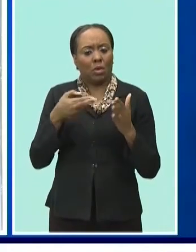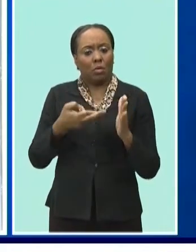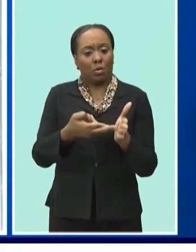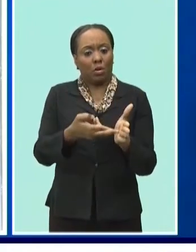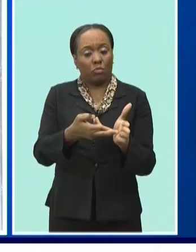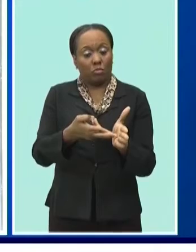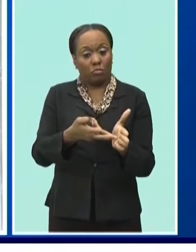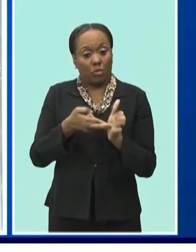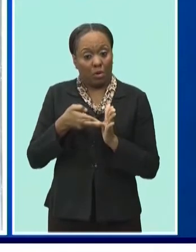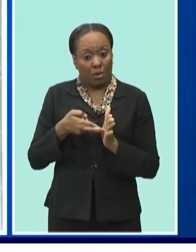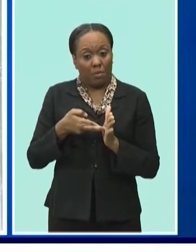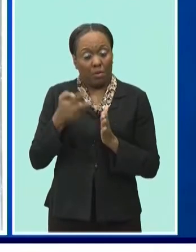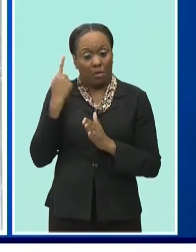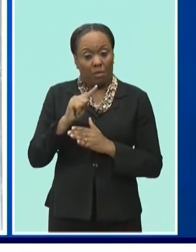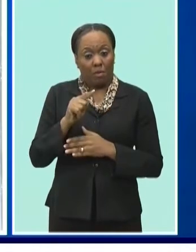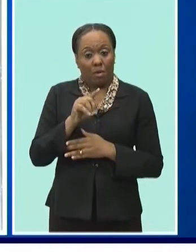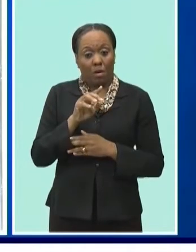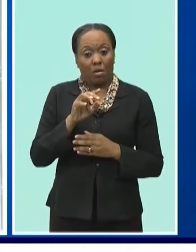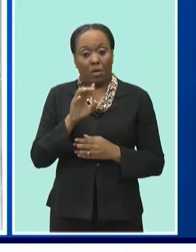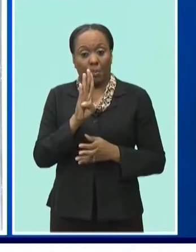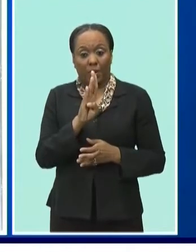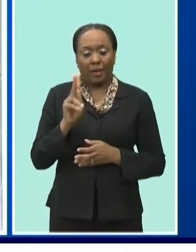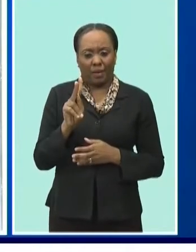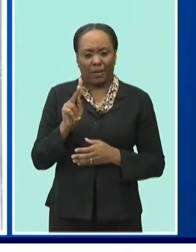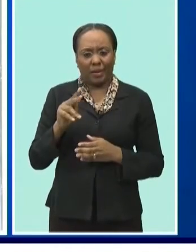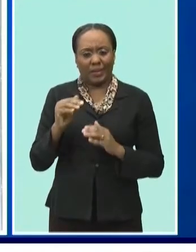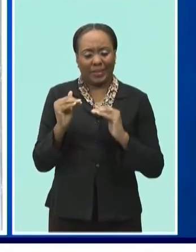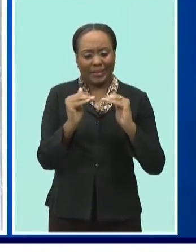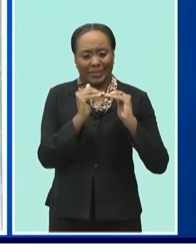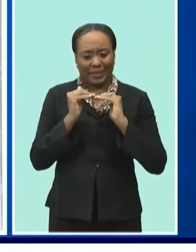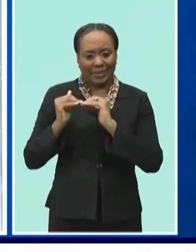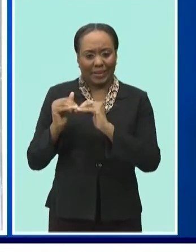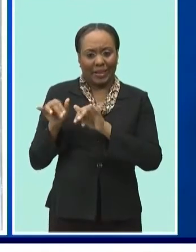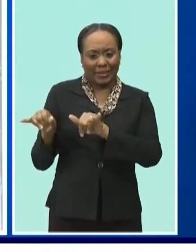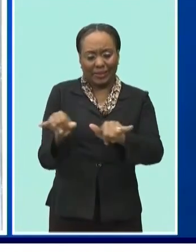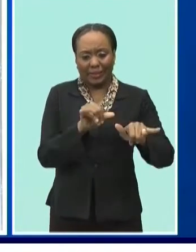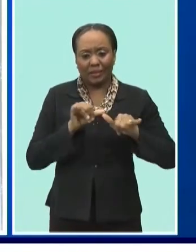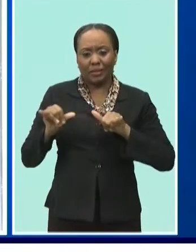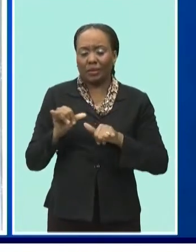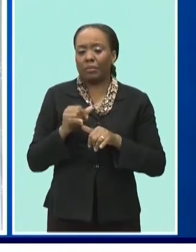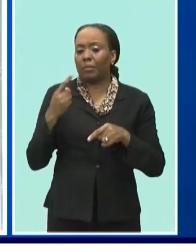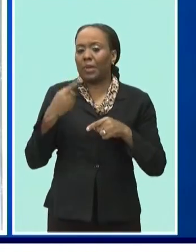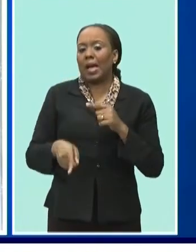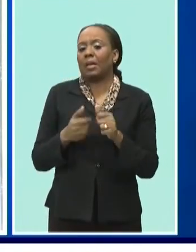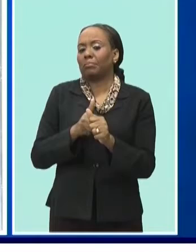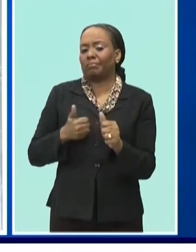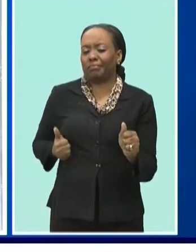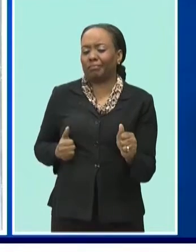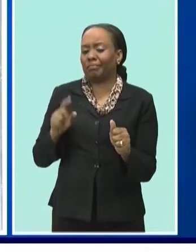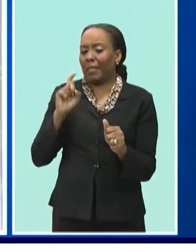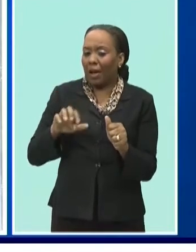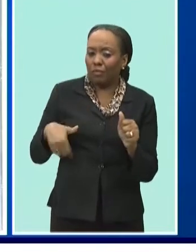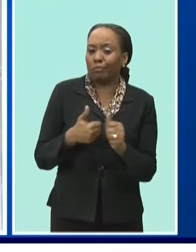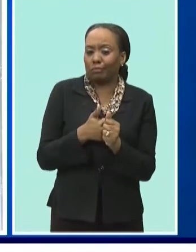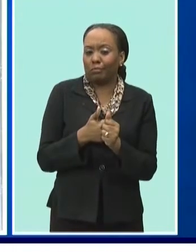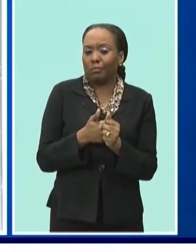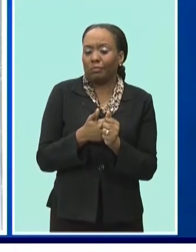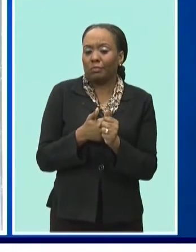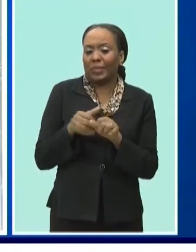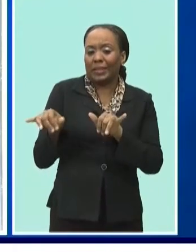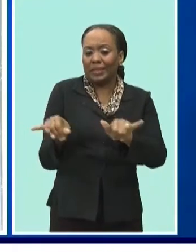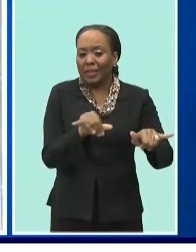the Burger King standards and we cannot back off of those specifications. so I hope